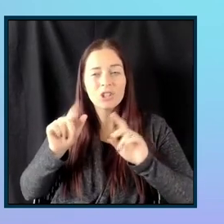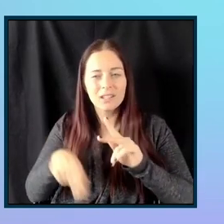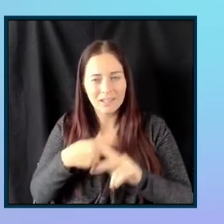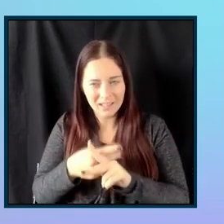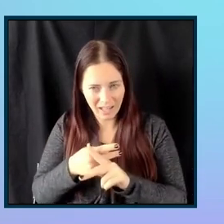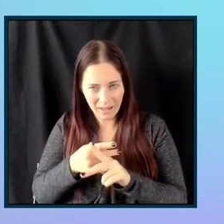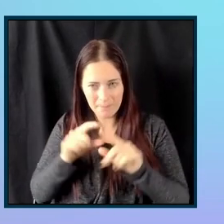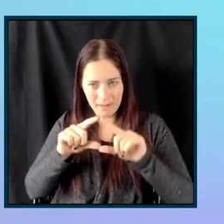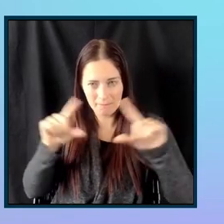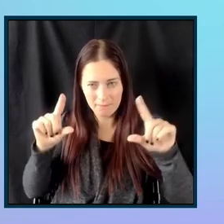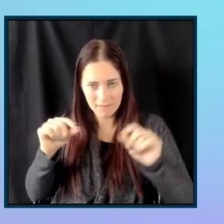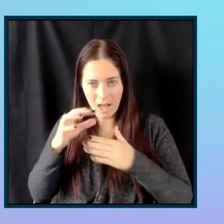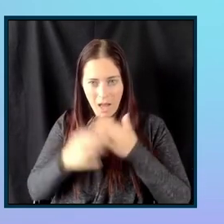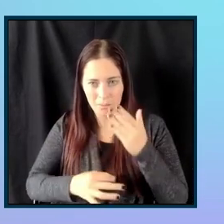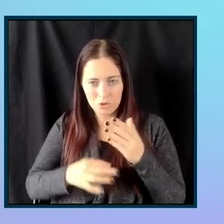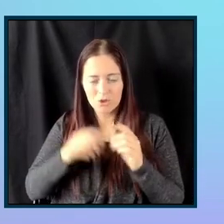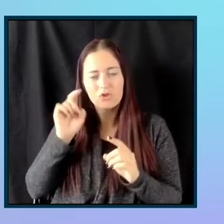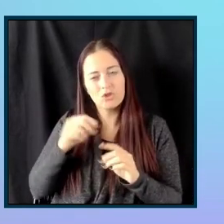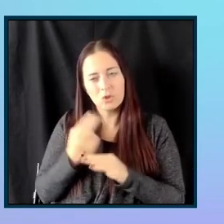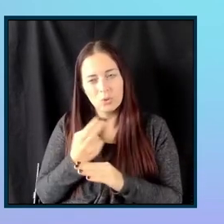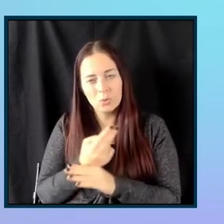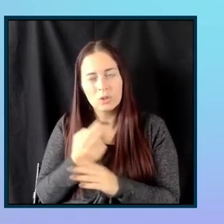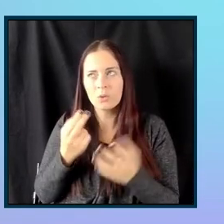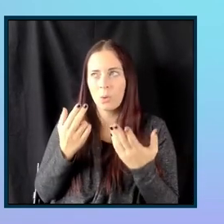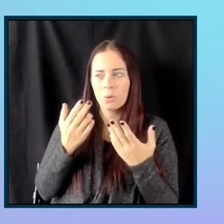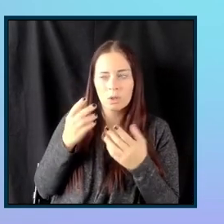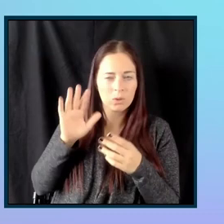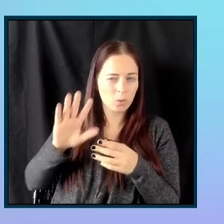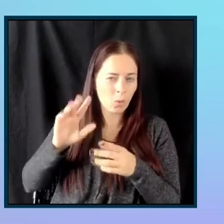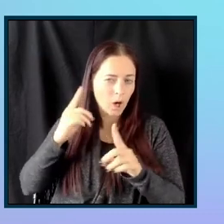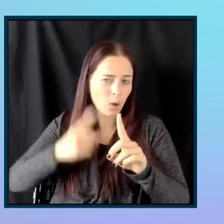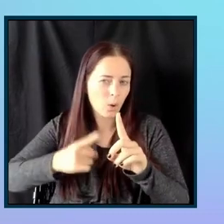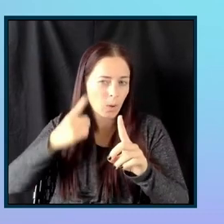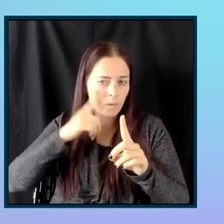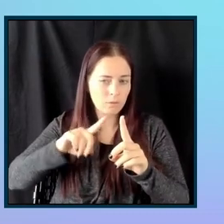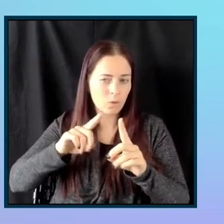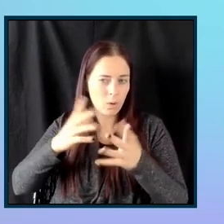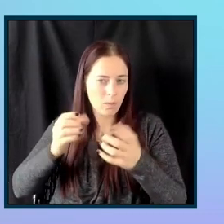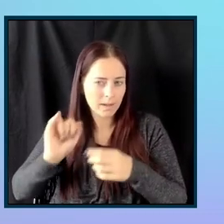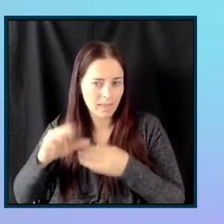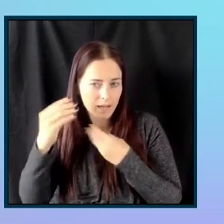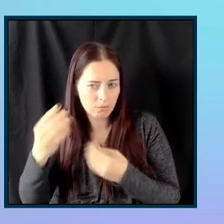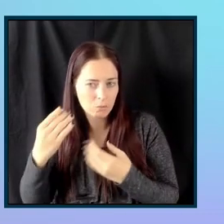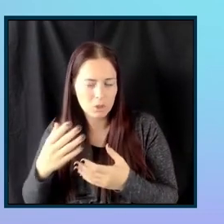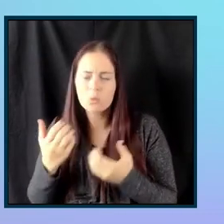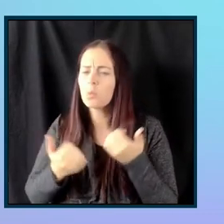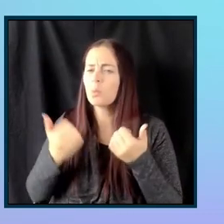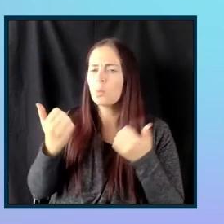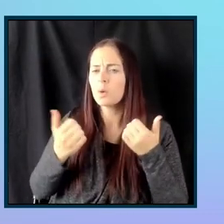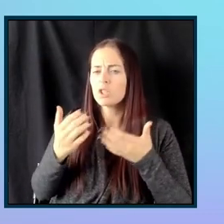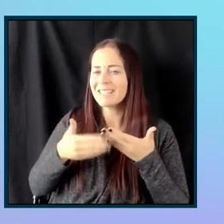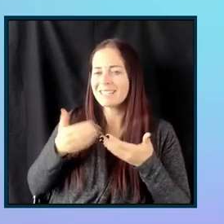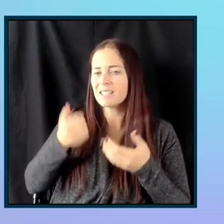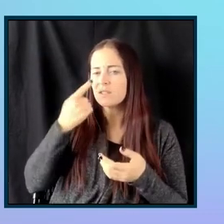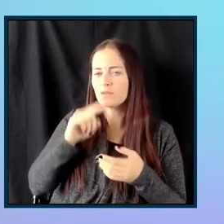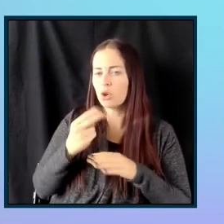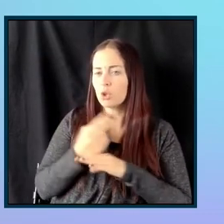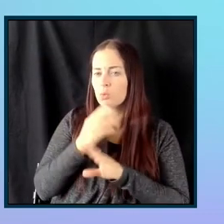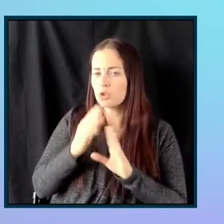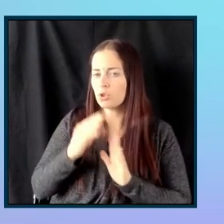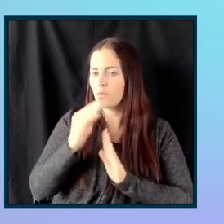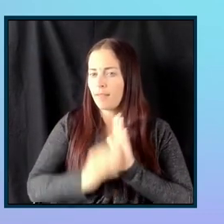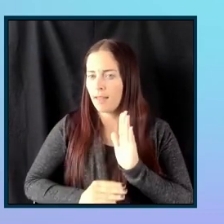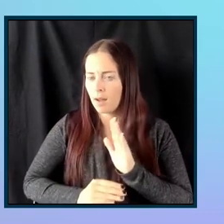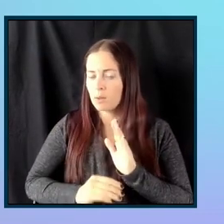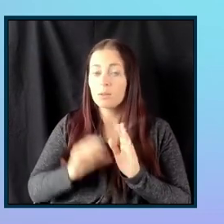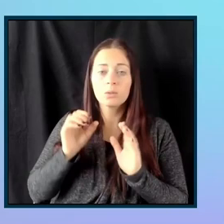what your purpose is for asking that information. What would be the easiest for the user to fill out that information? And keep track of,